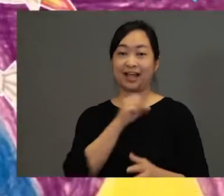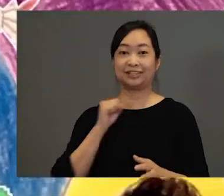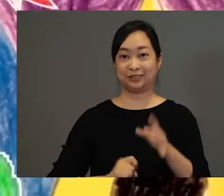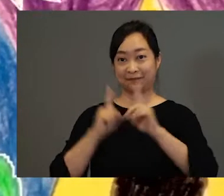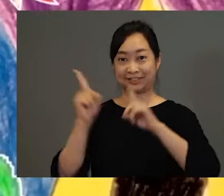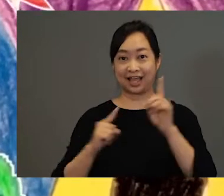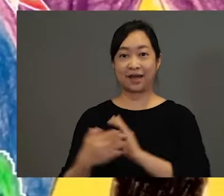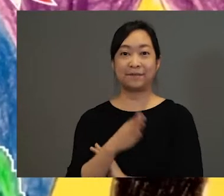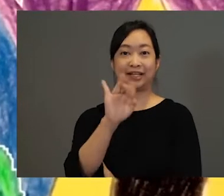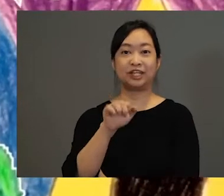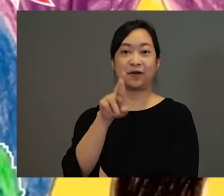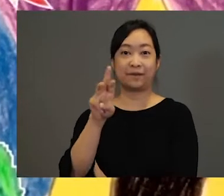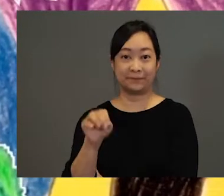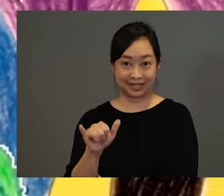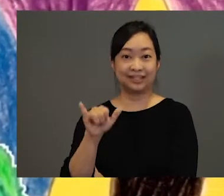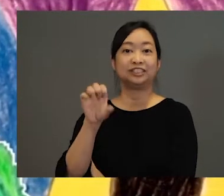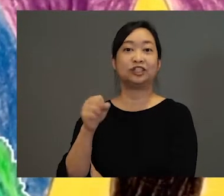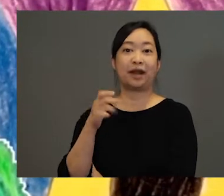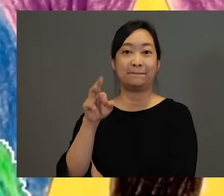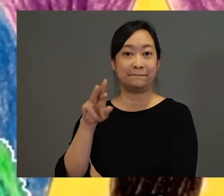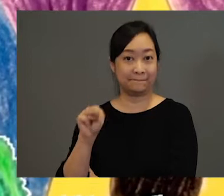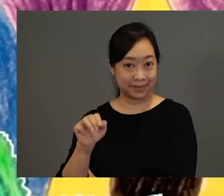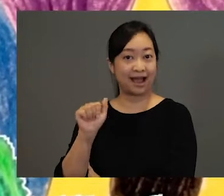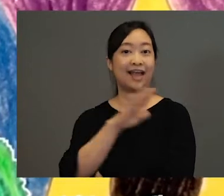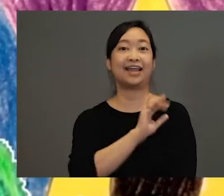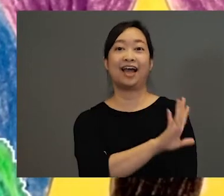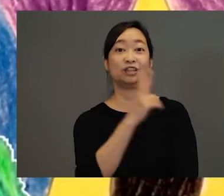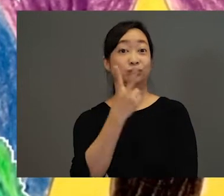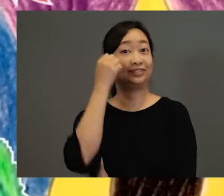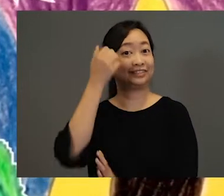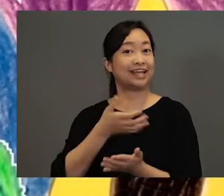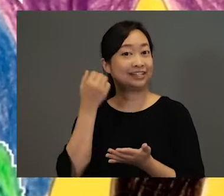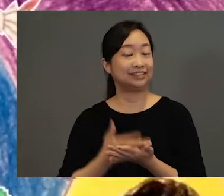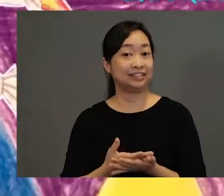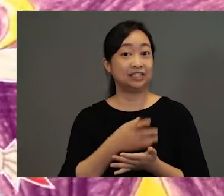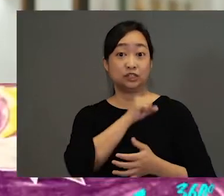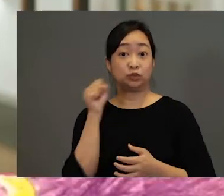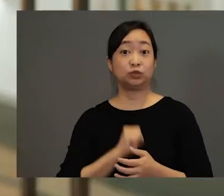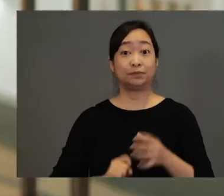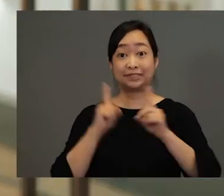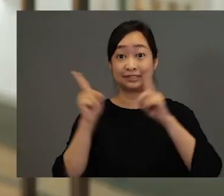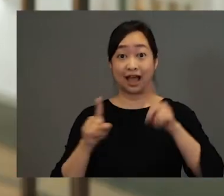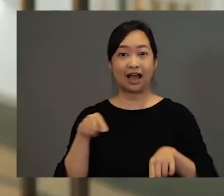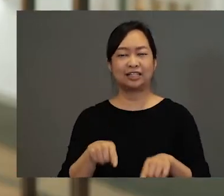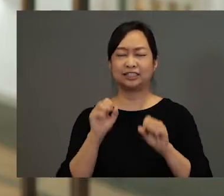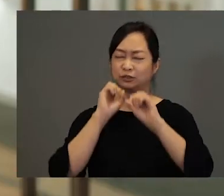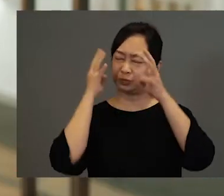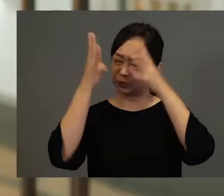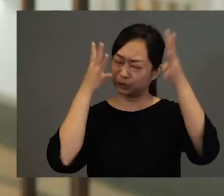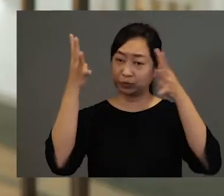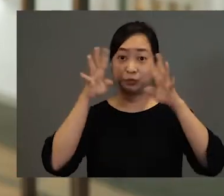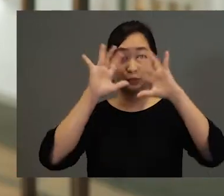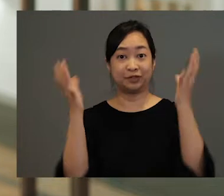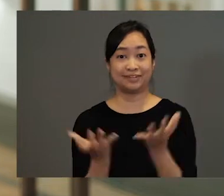called Superstar by Jeremy Sharma and his two sons. Superstar is a make-believe world that